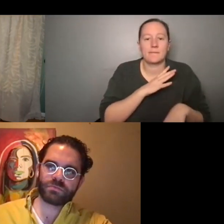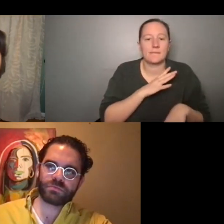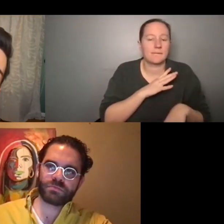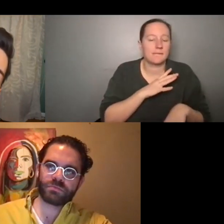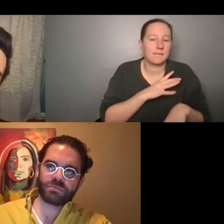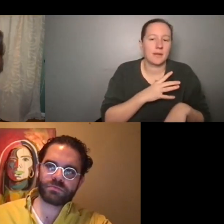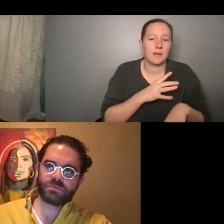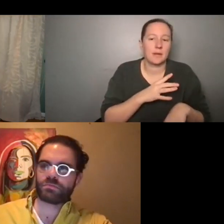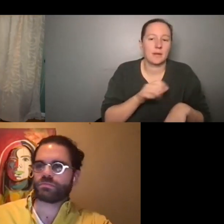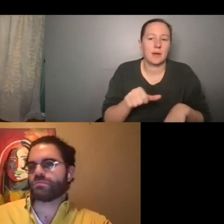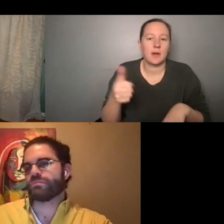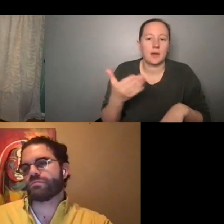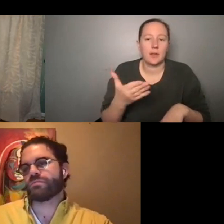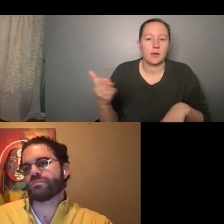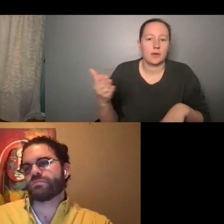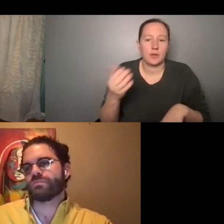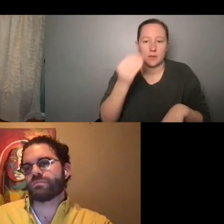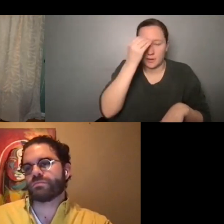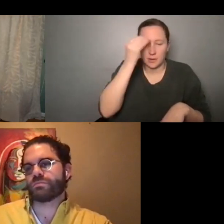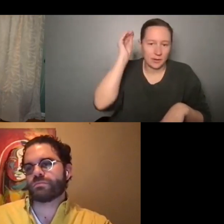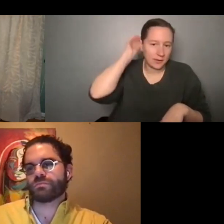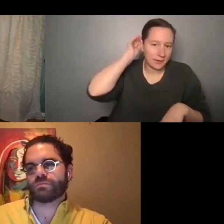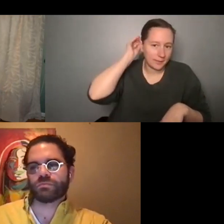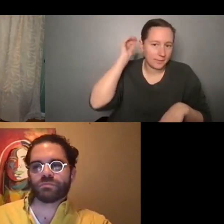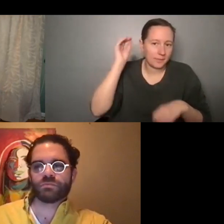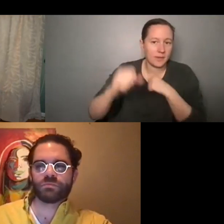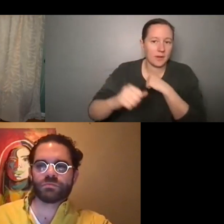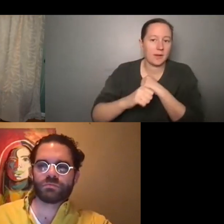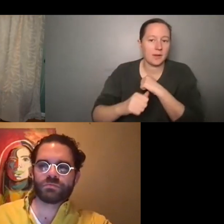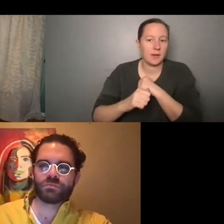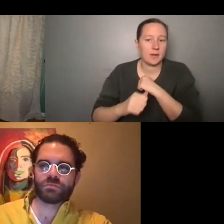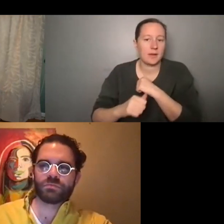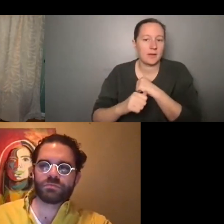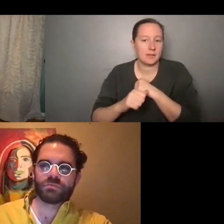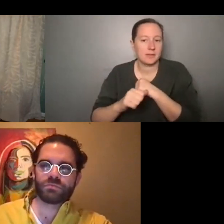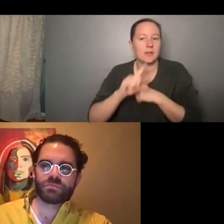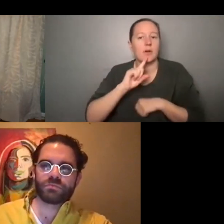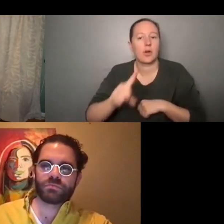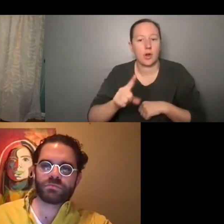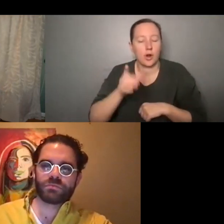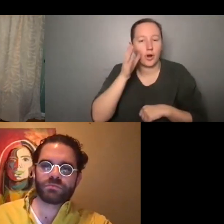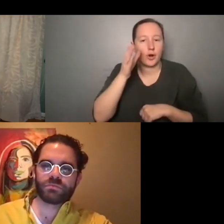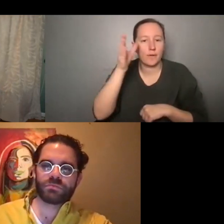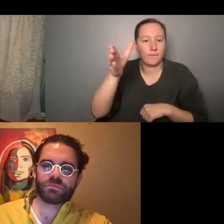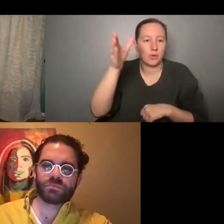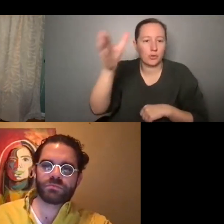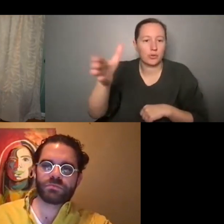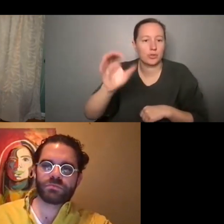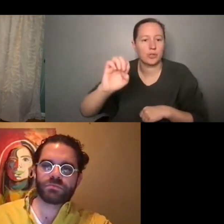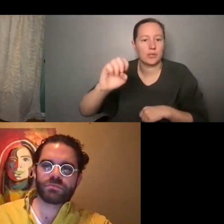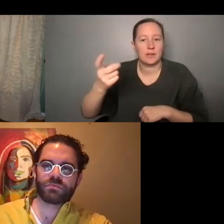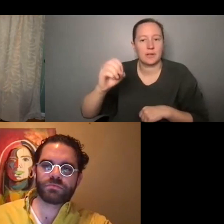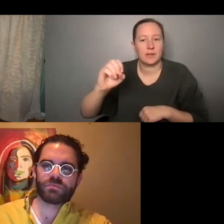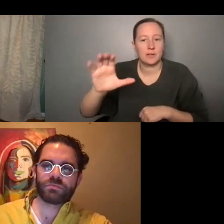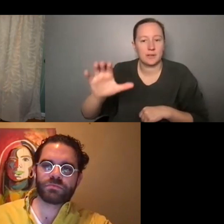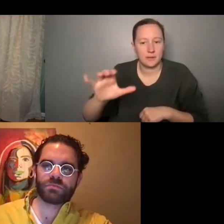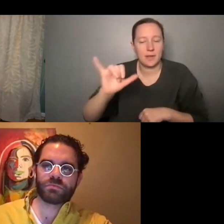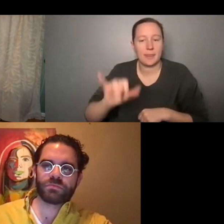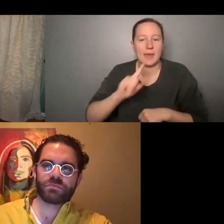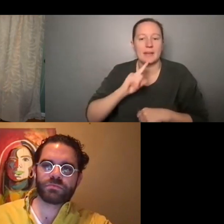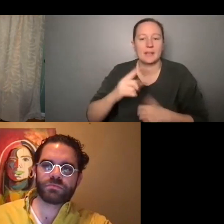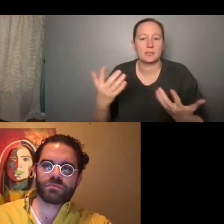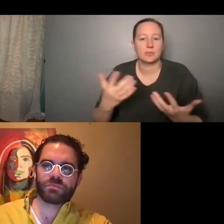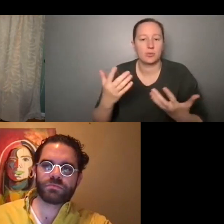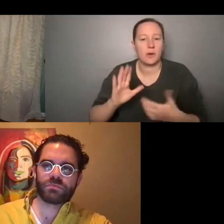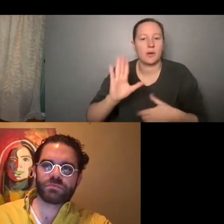thing to keep in mind is assistants are future executives. Like that is what they are.